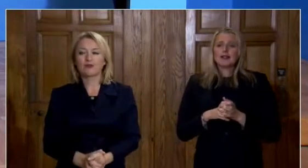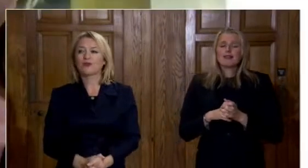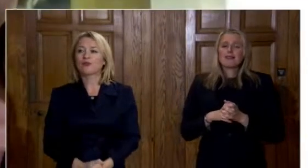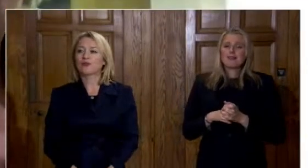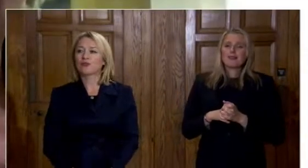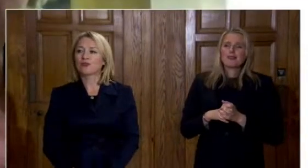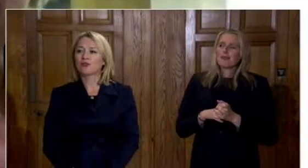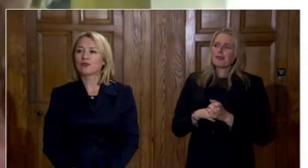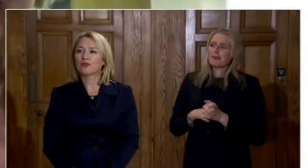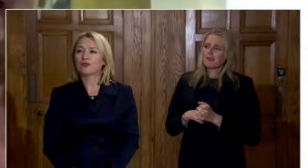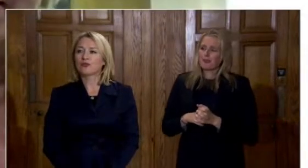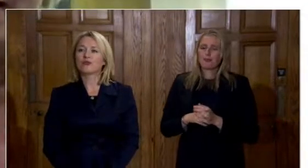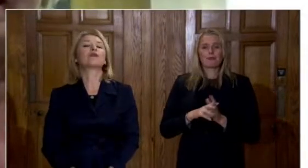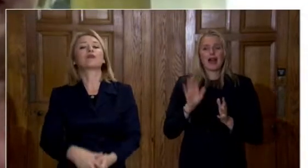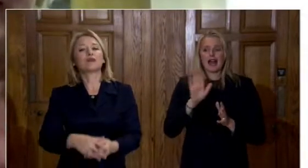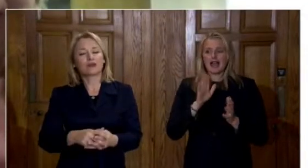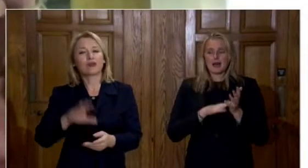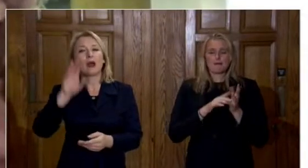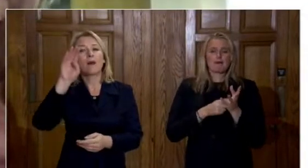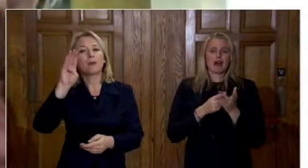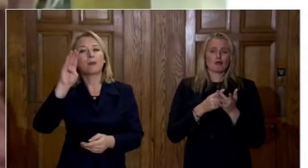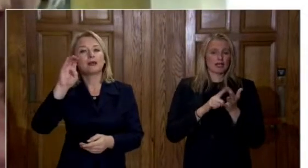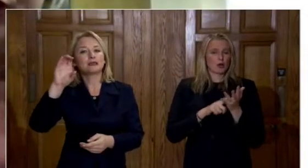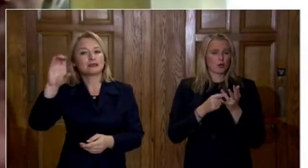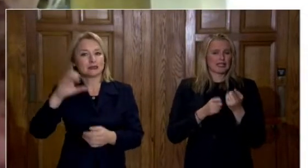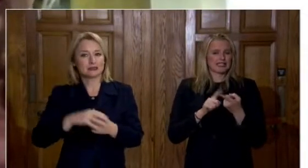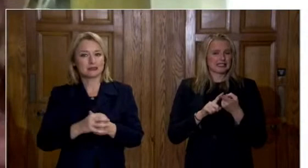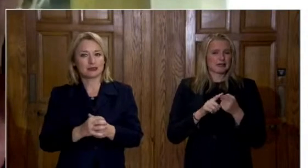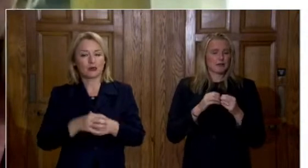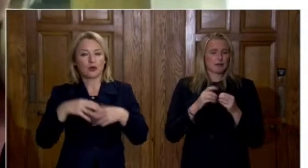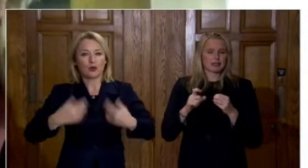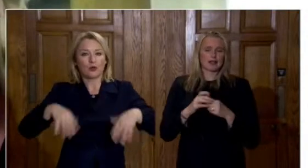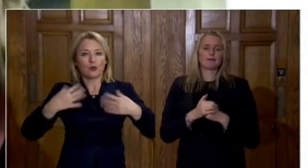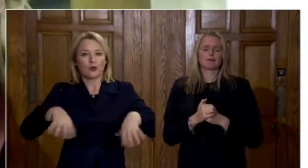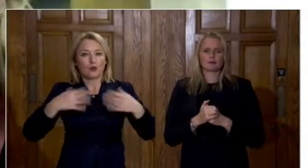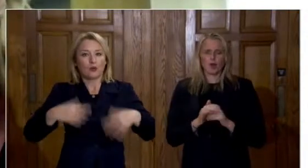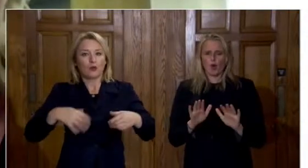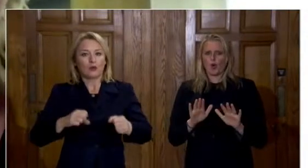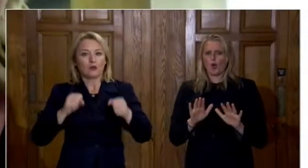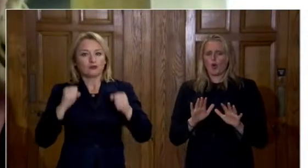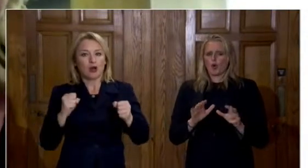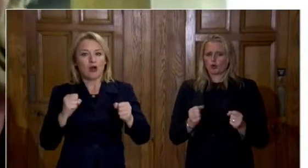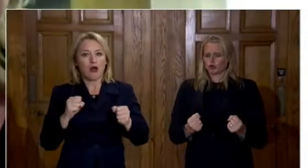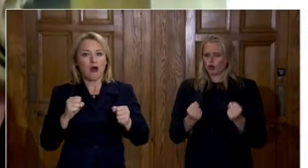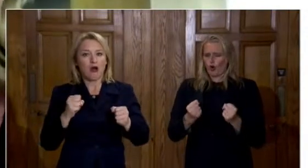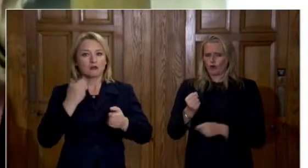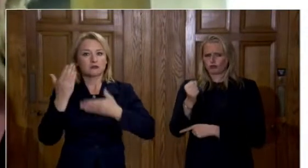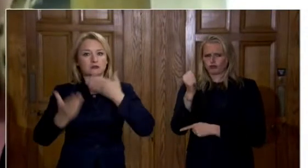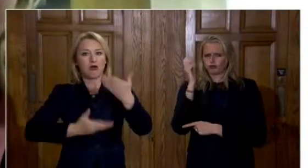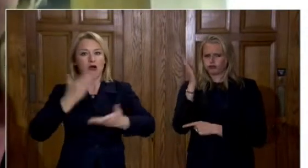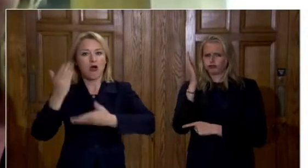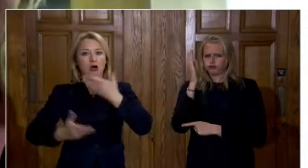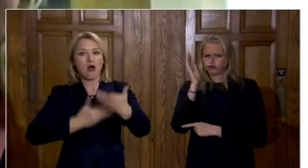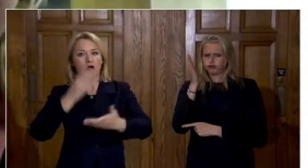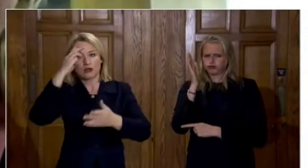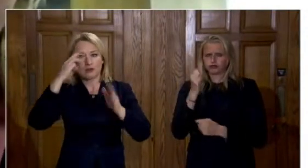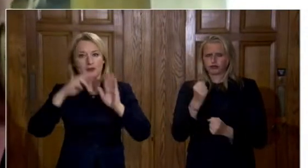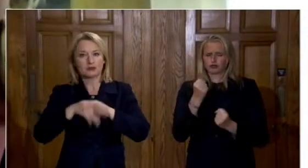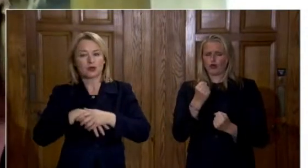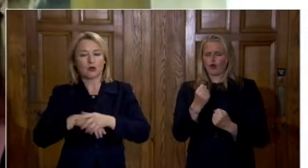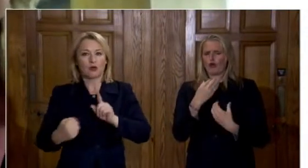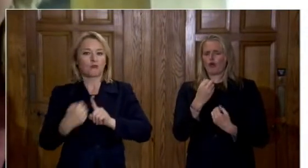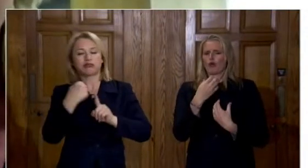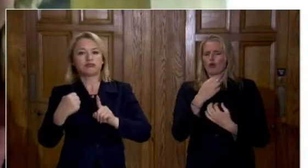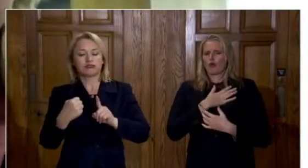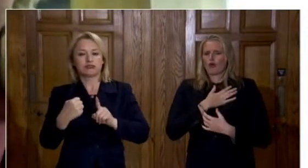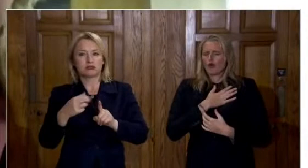hi it's mary louise connolly bbc strong words once again minister and uh you know a stark reality of